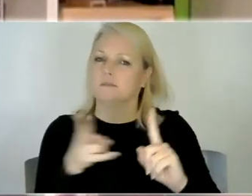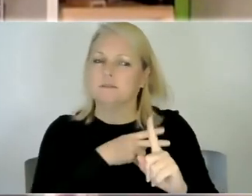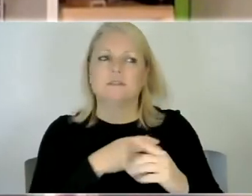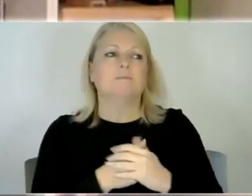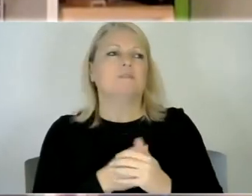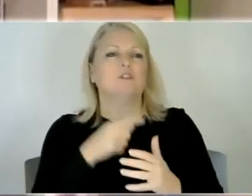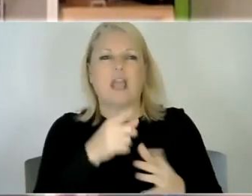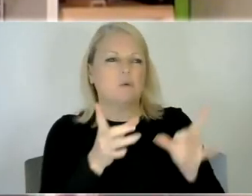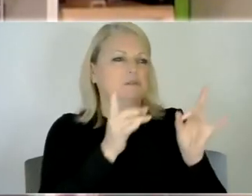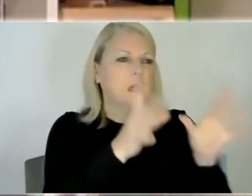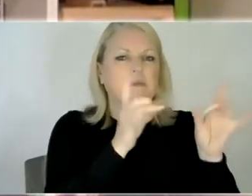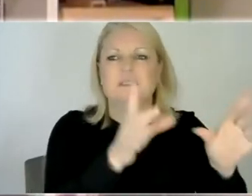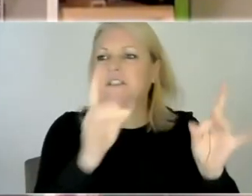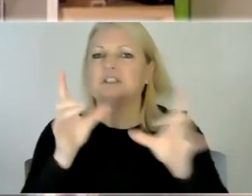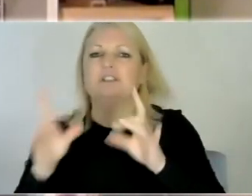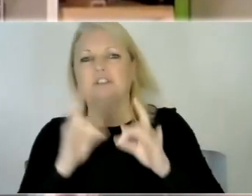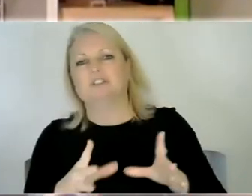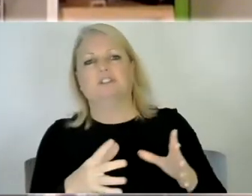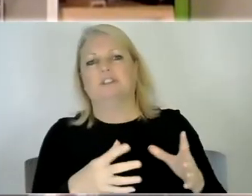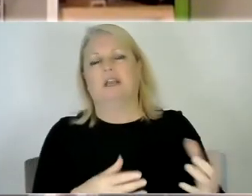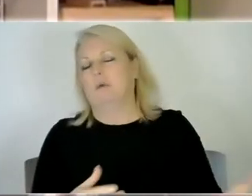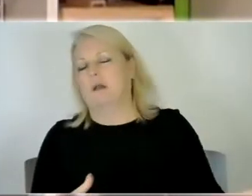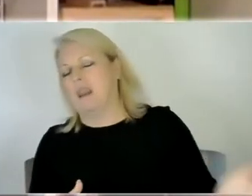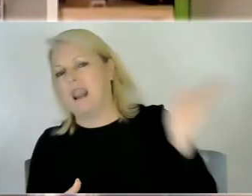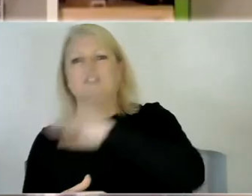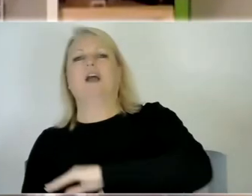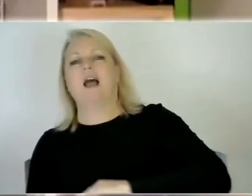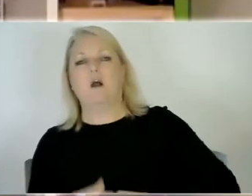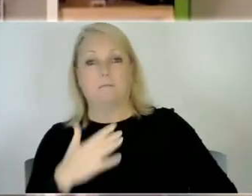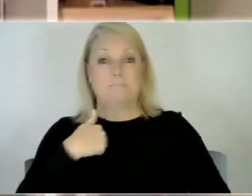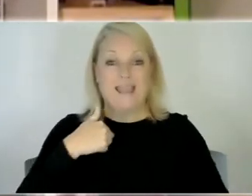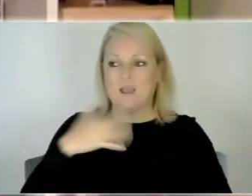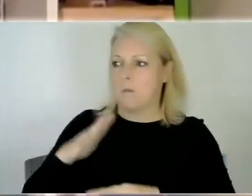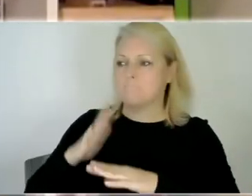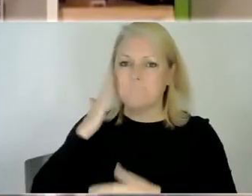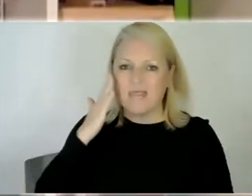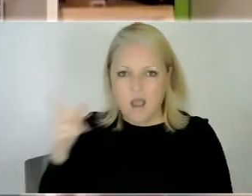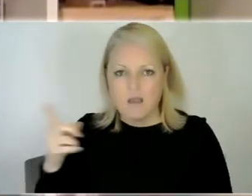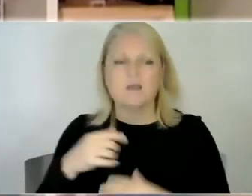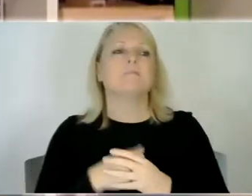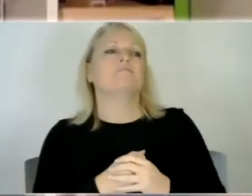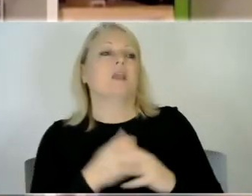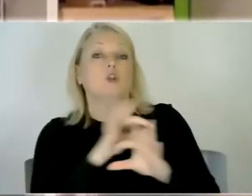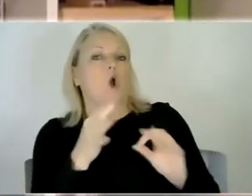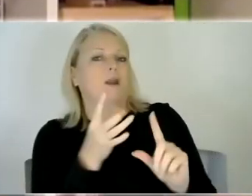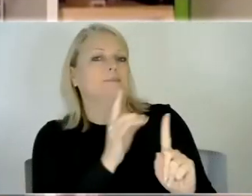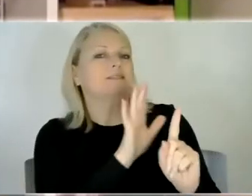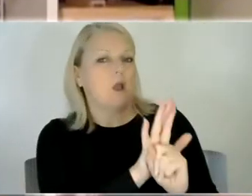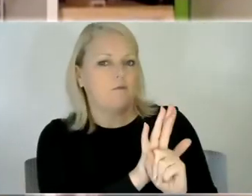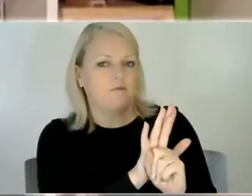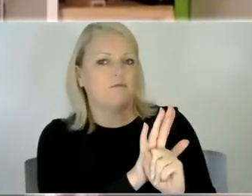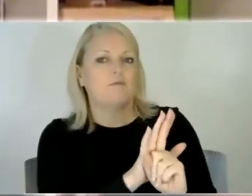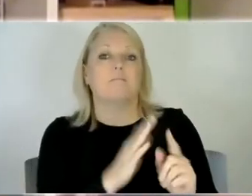destructive he'll lash out at me or his mom um rather than himself which uh